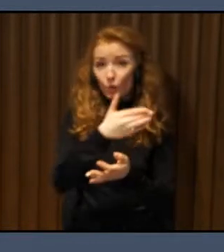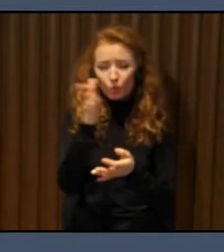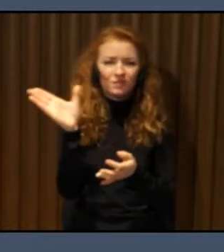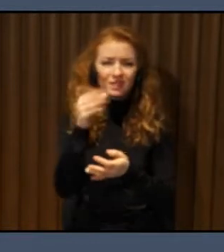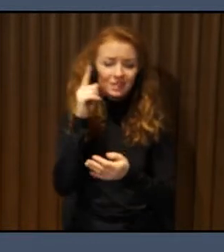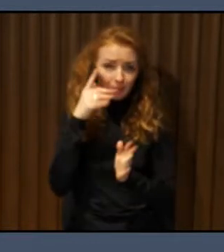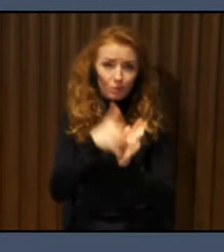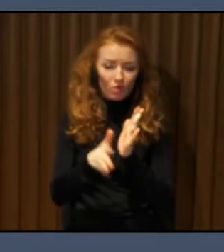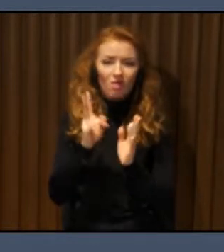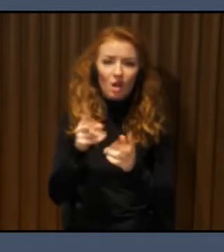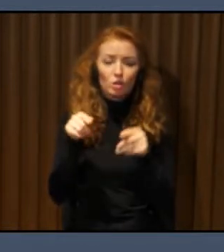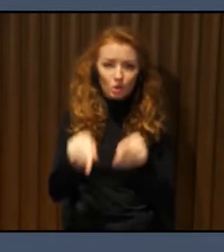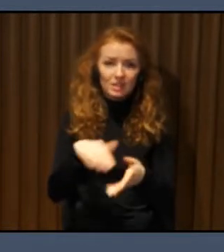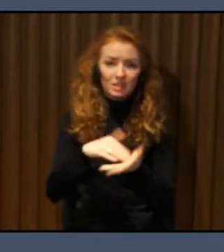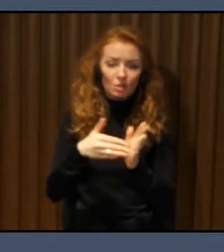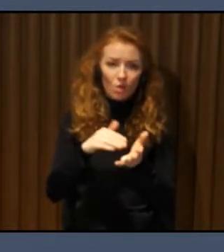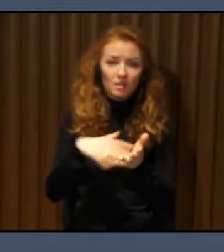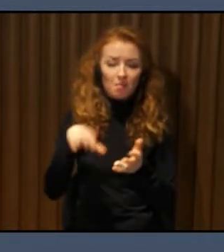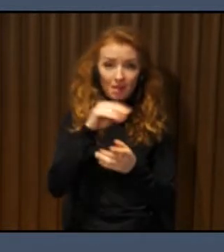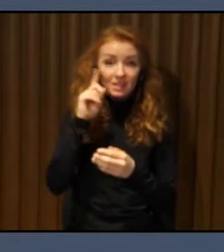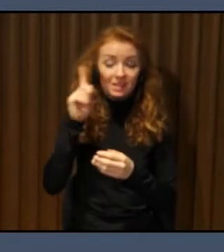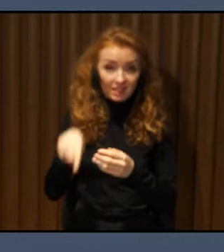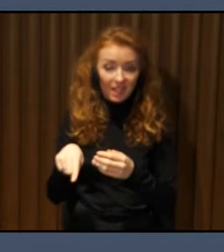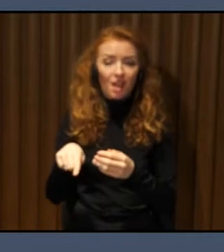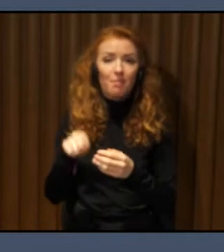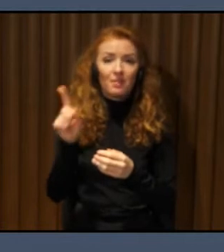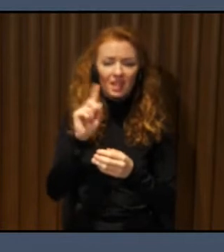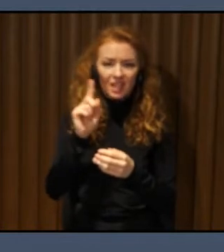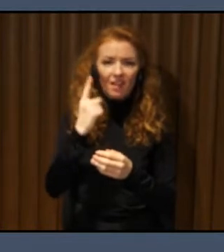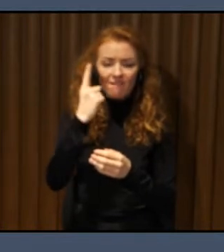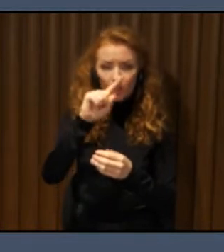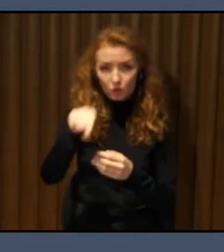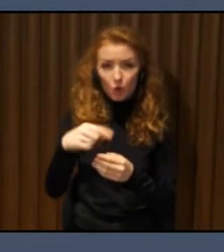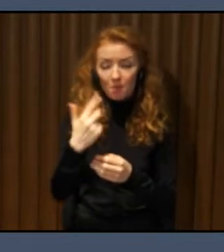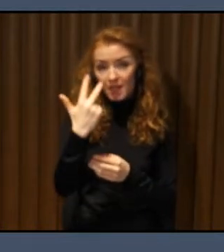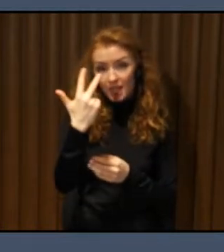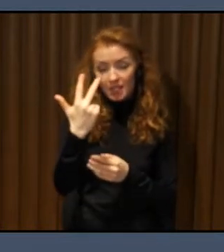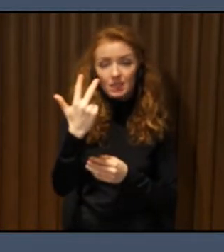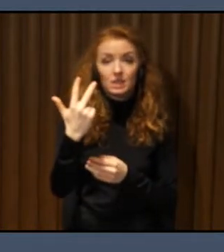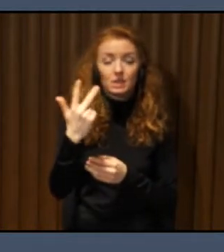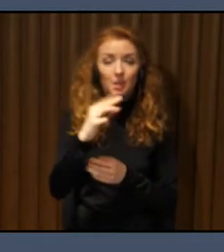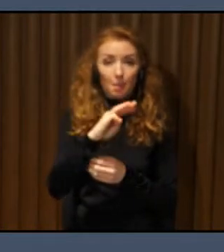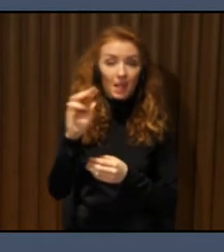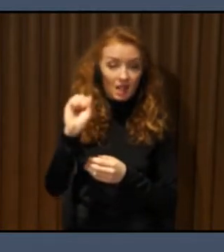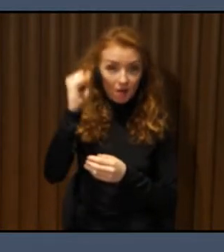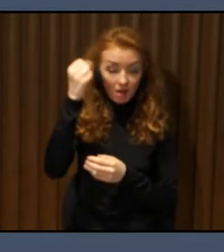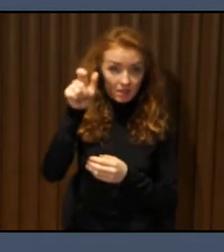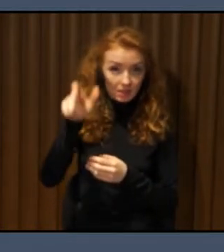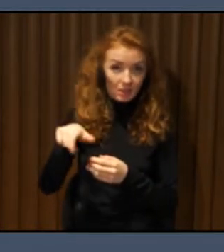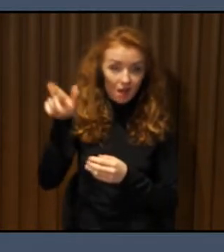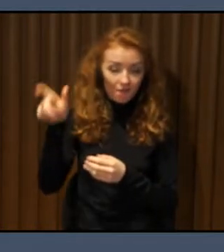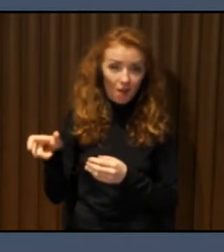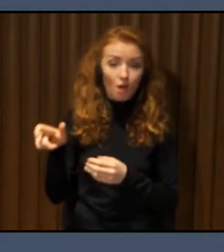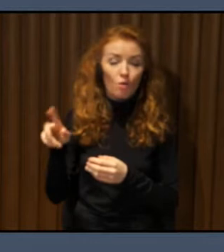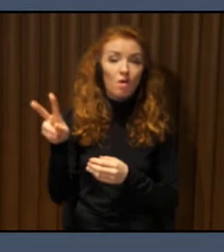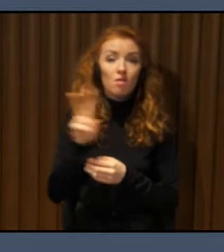We know all that there is more 1.3 billion people in the world who have to face a disability. What I like in this chart